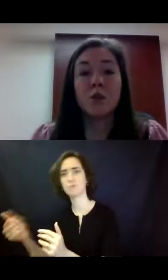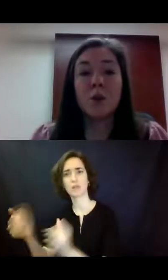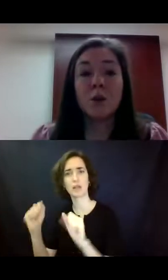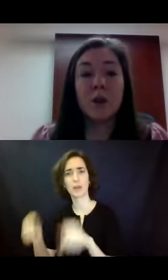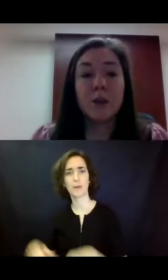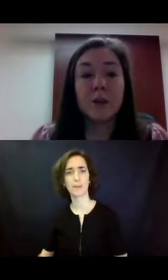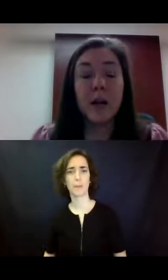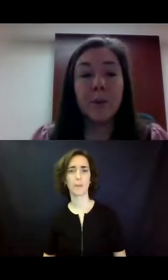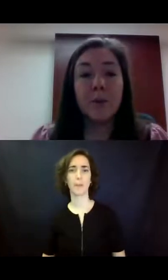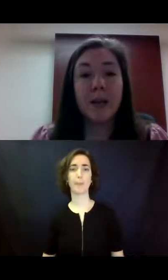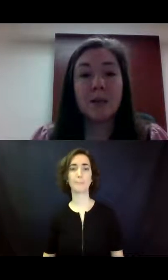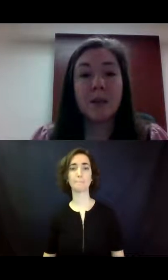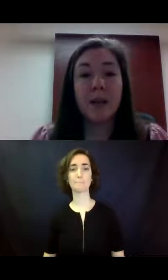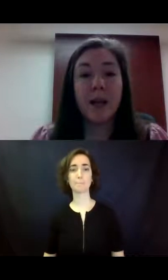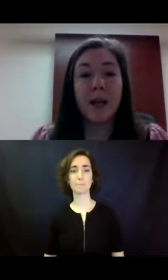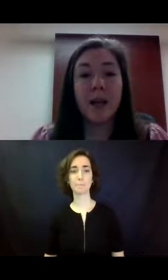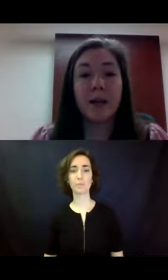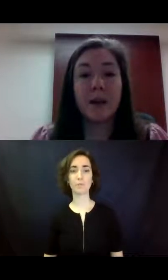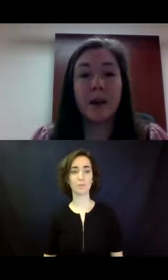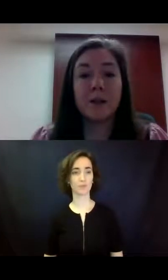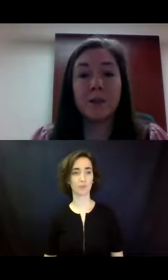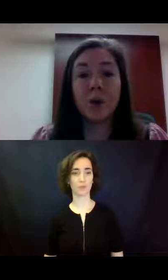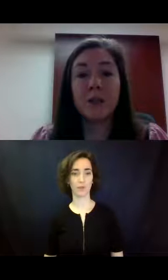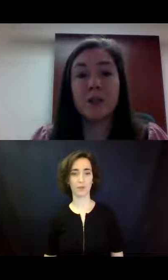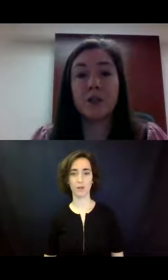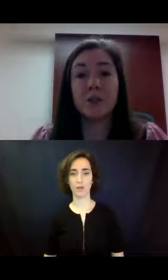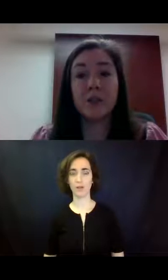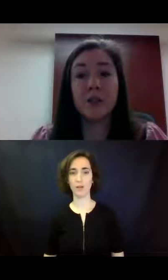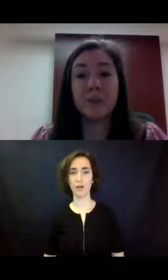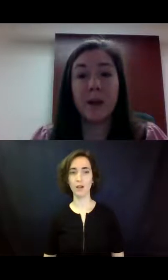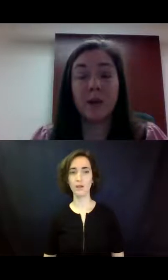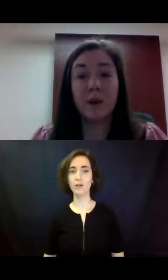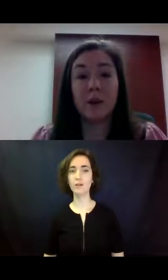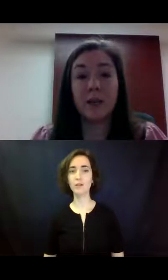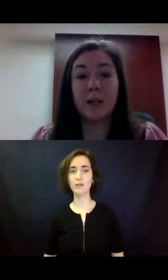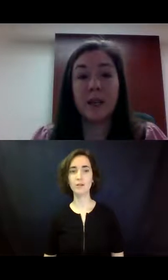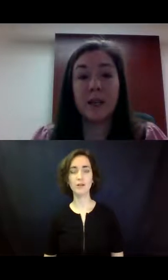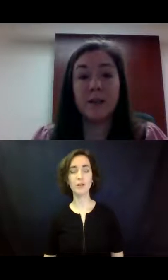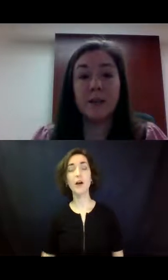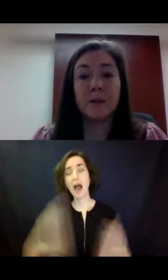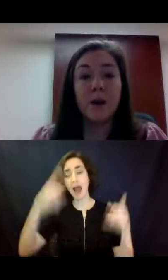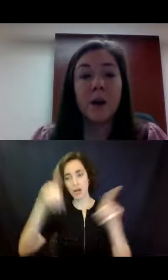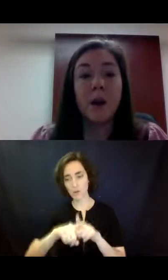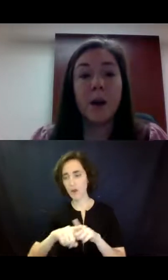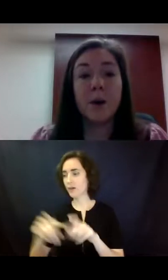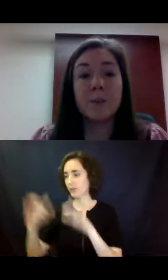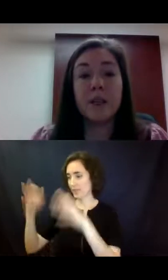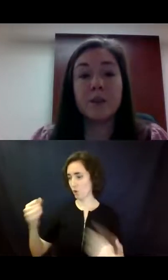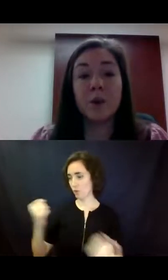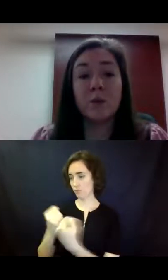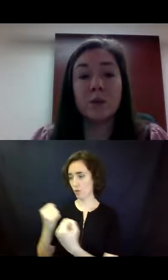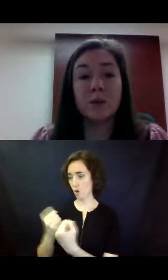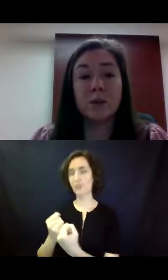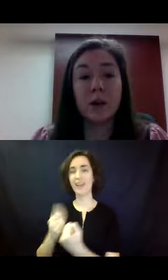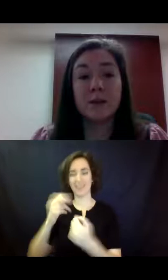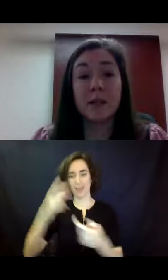So, there's a couple of ways that a, uh, supported decision-making agreement can end. Um, the